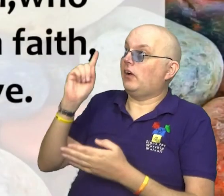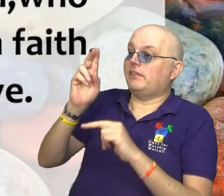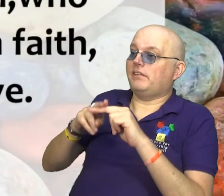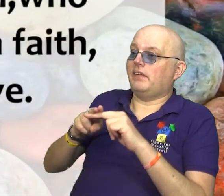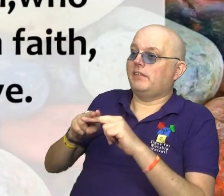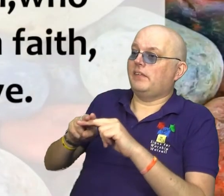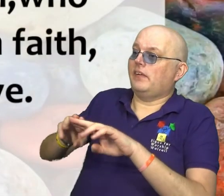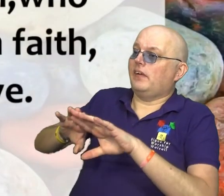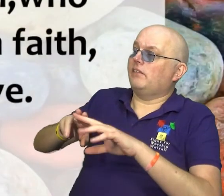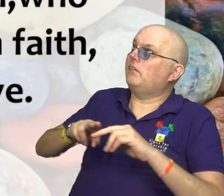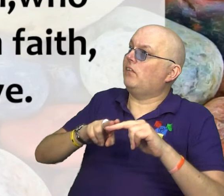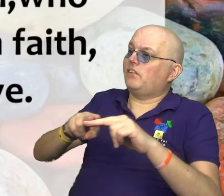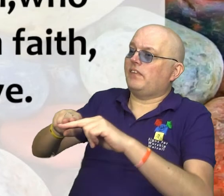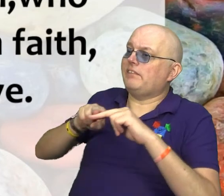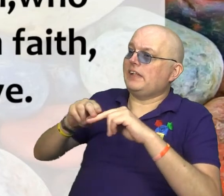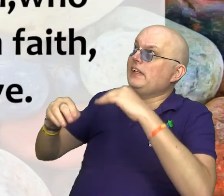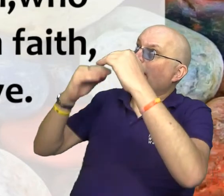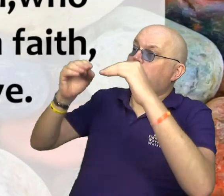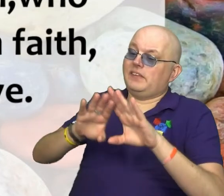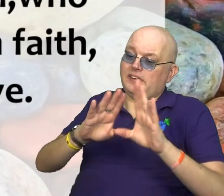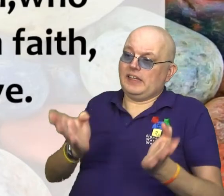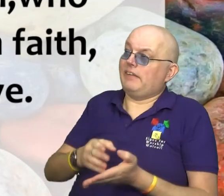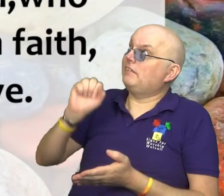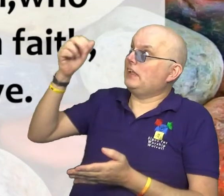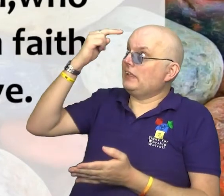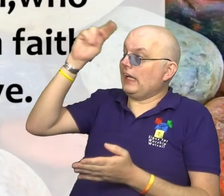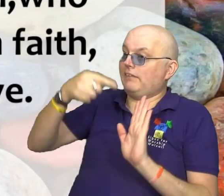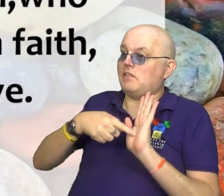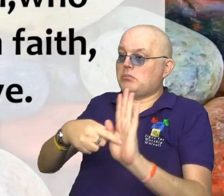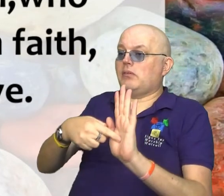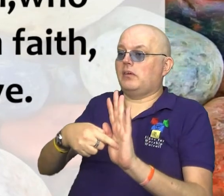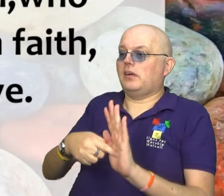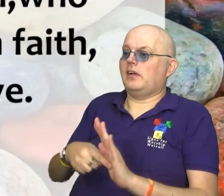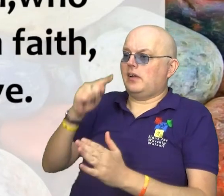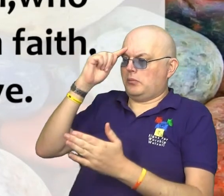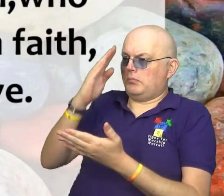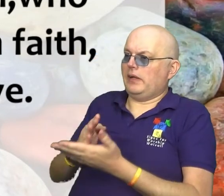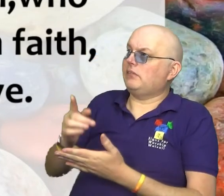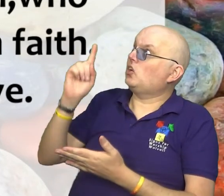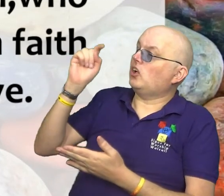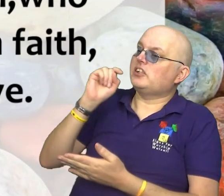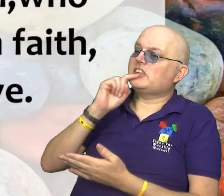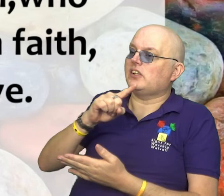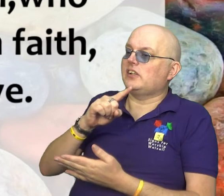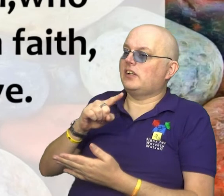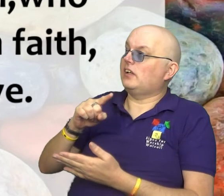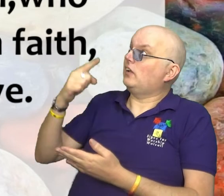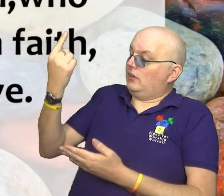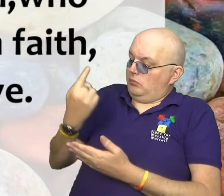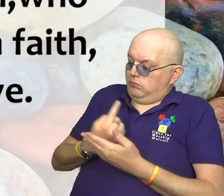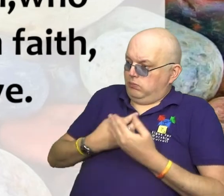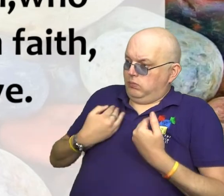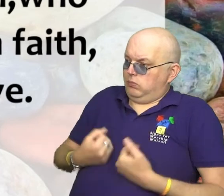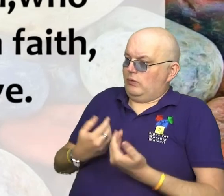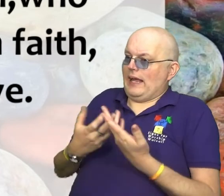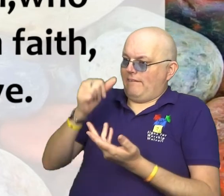in God the Father, from whom every family in heaven and on earth is named. We believe in God the Son, who